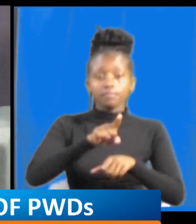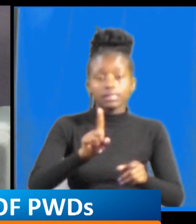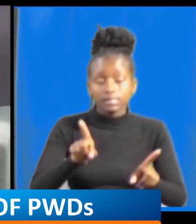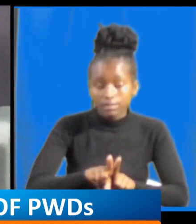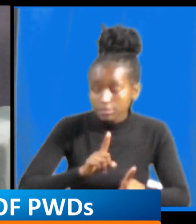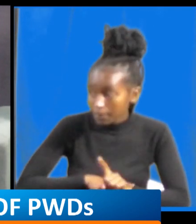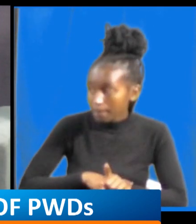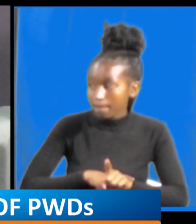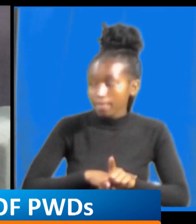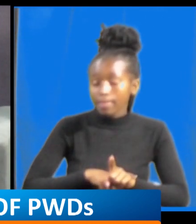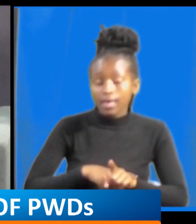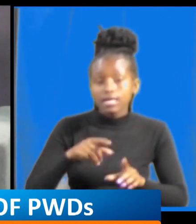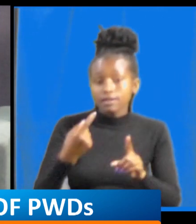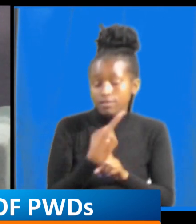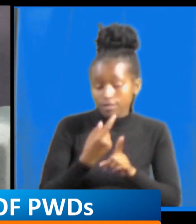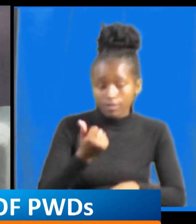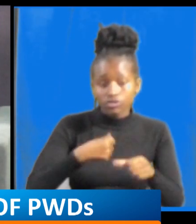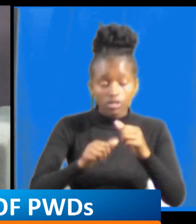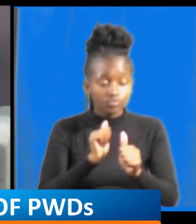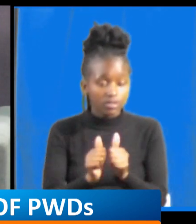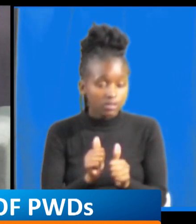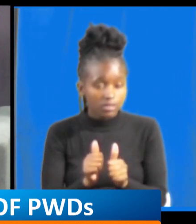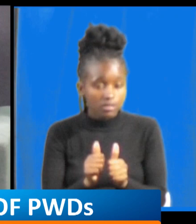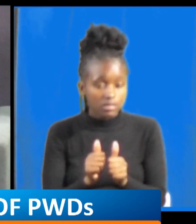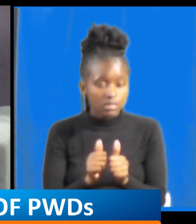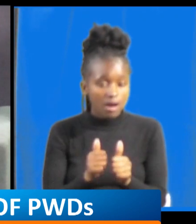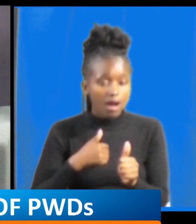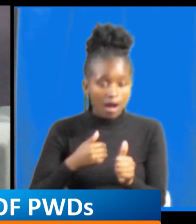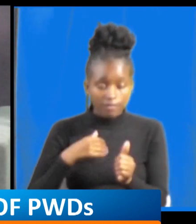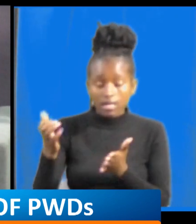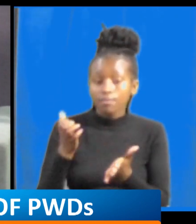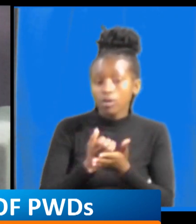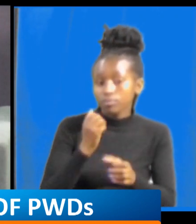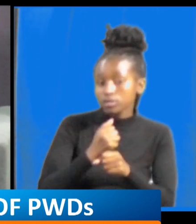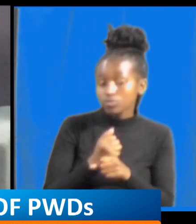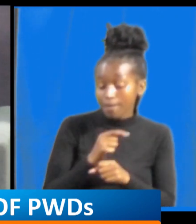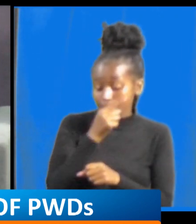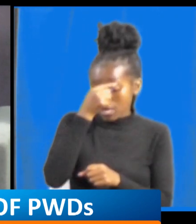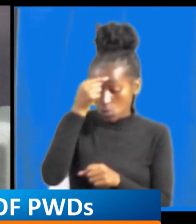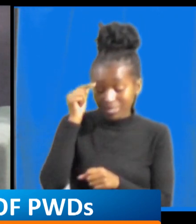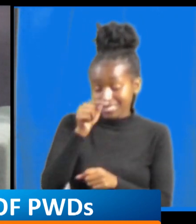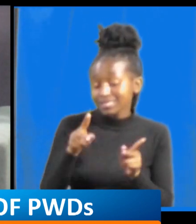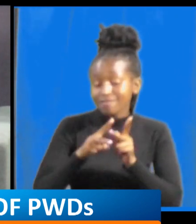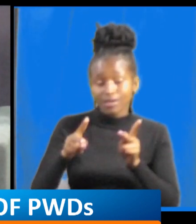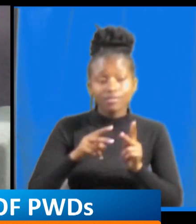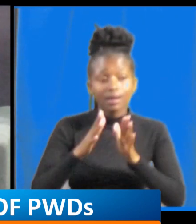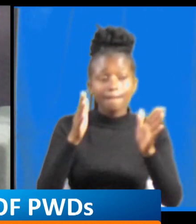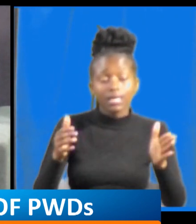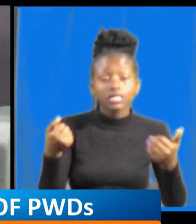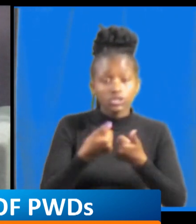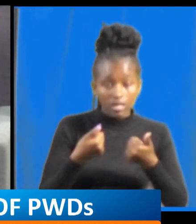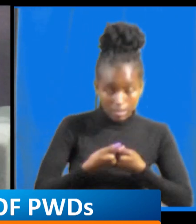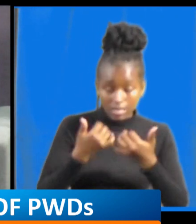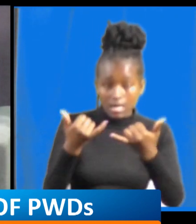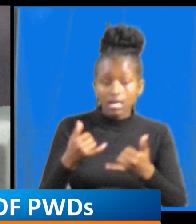employment sector because that is that is one of the main challenge and so after we get we